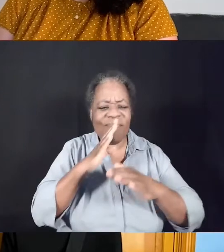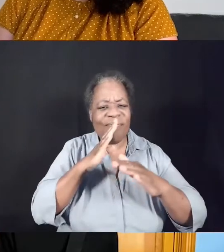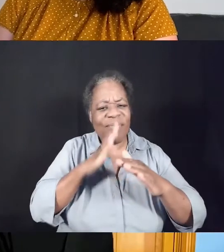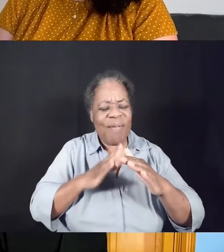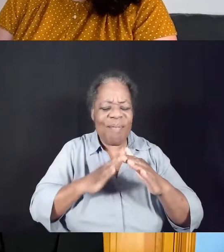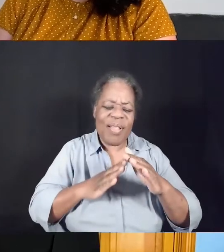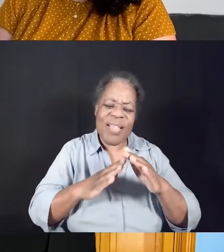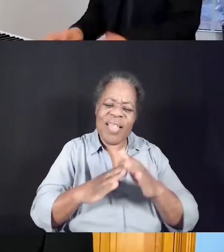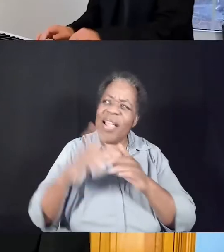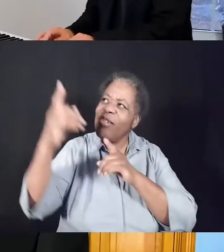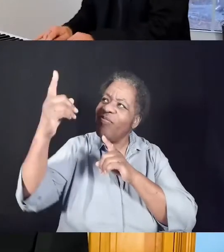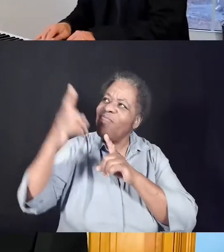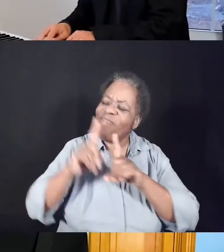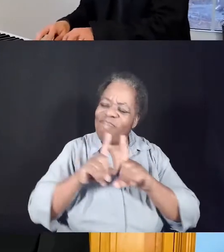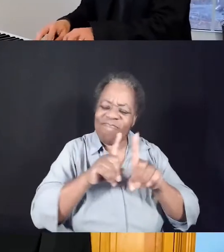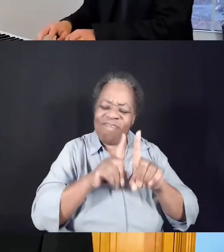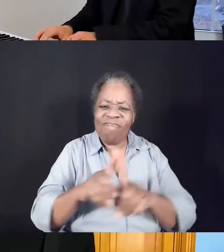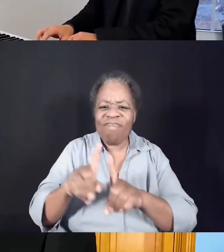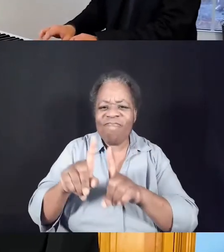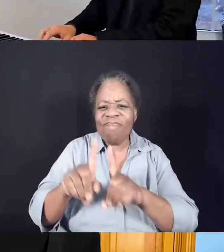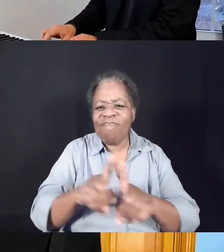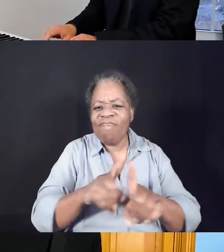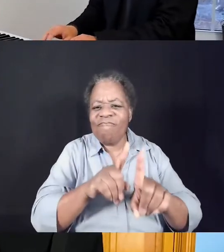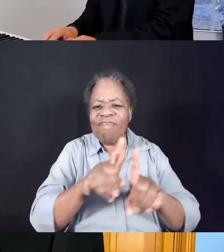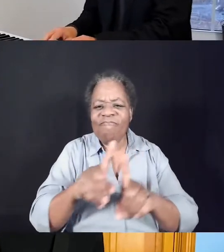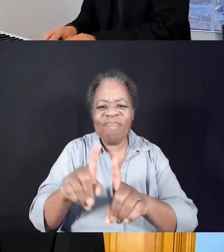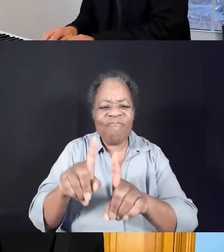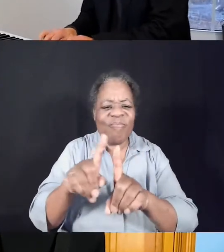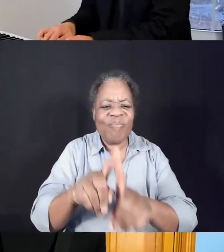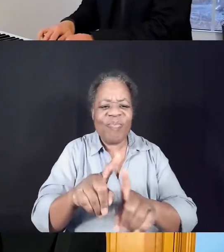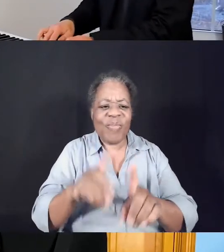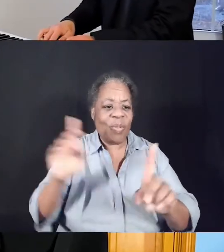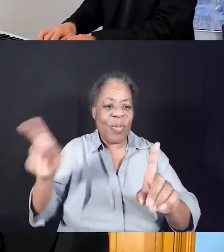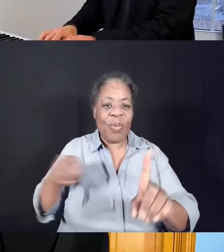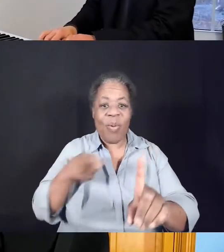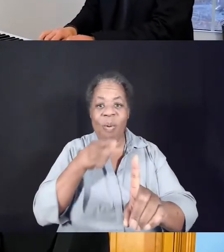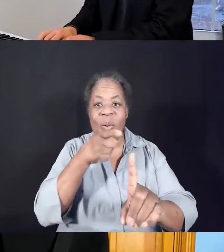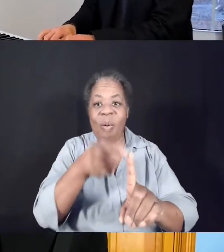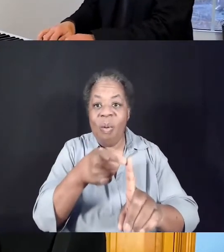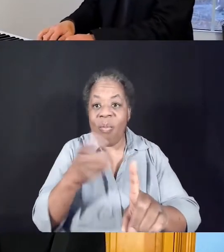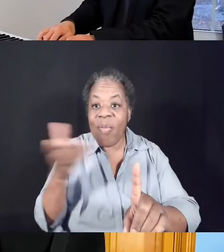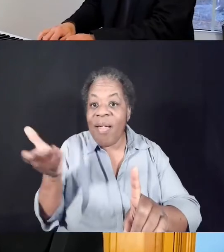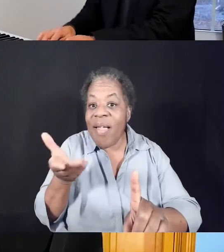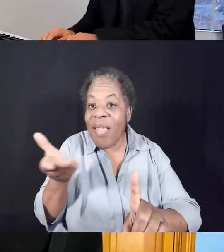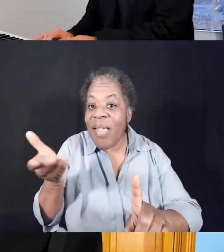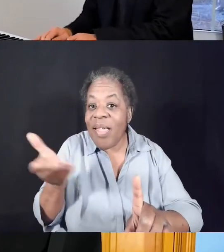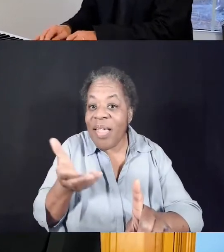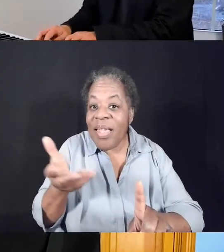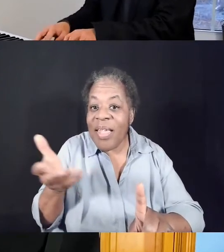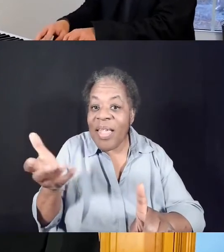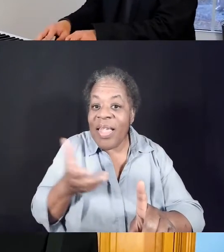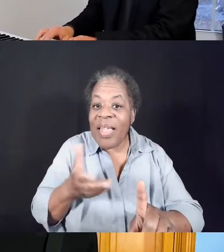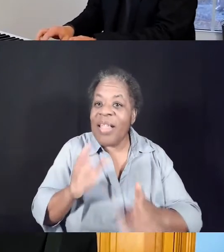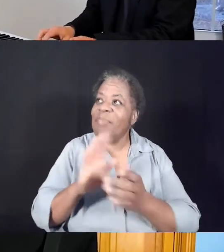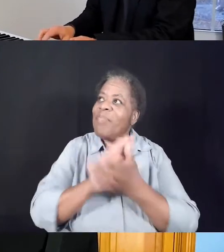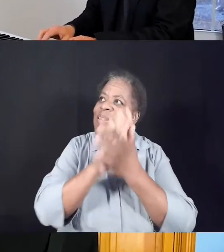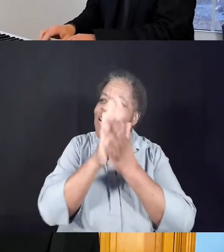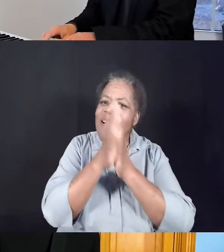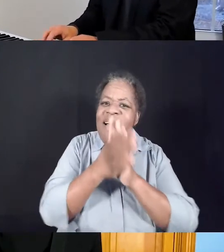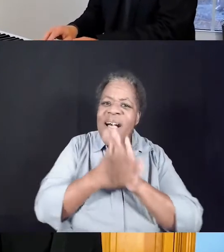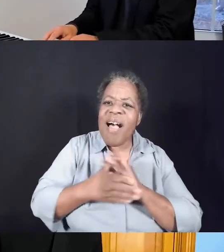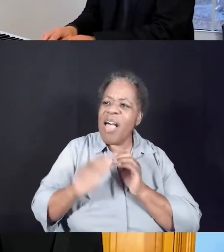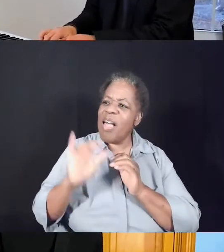God. It all comes down to this, to be Your